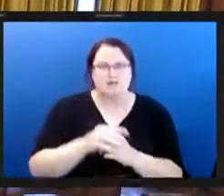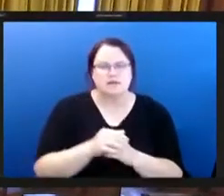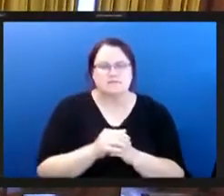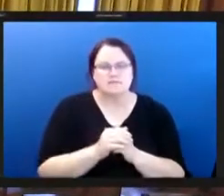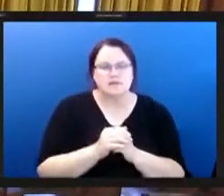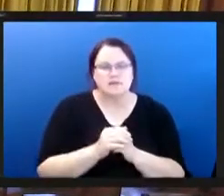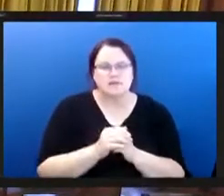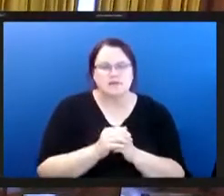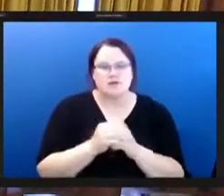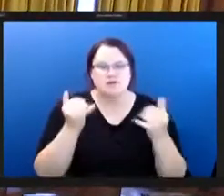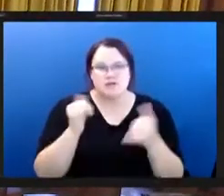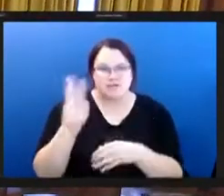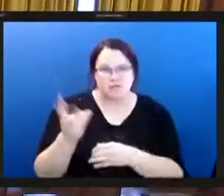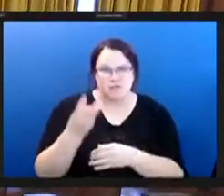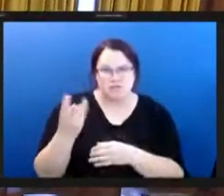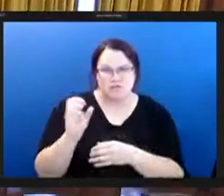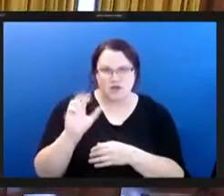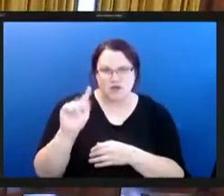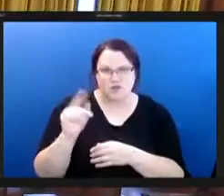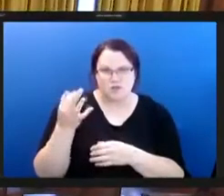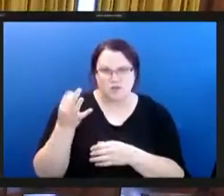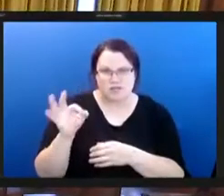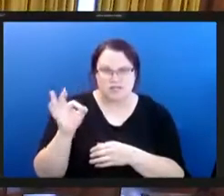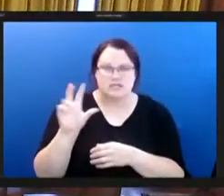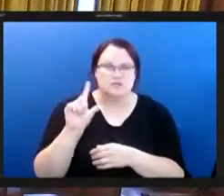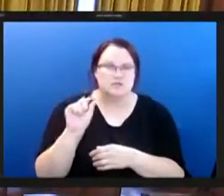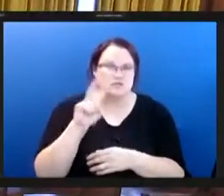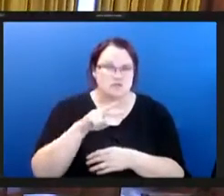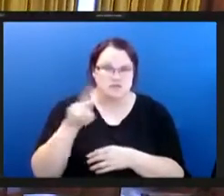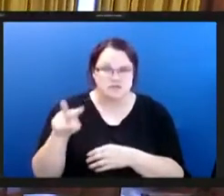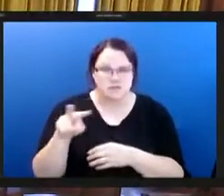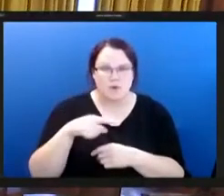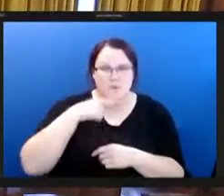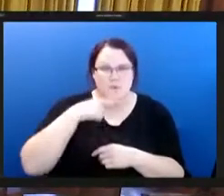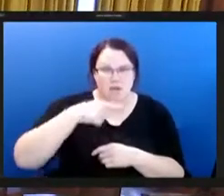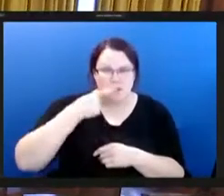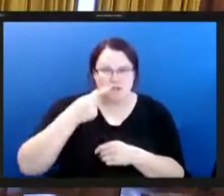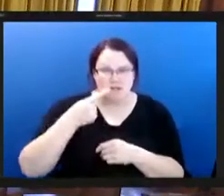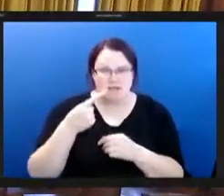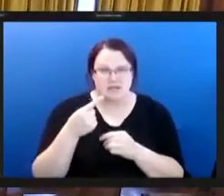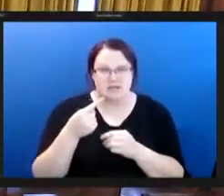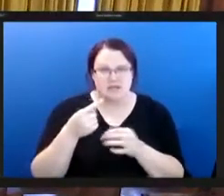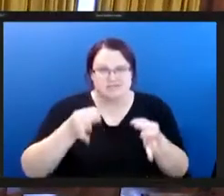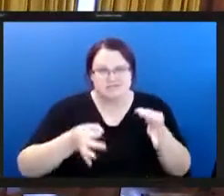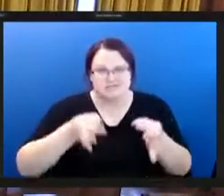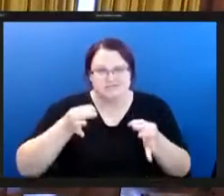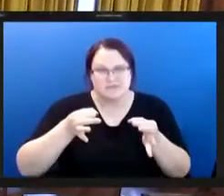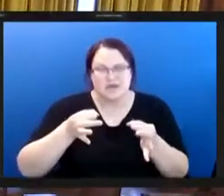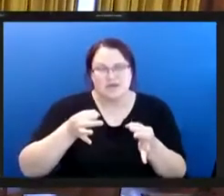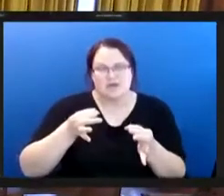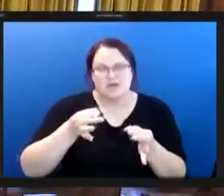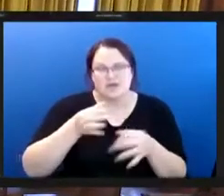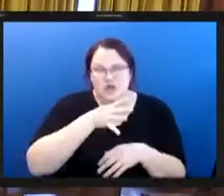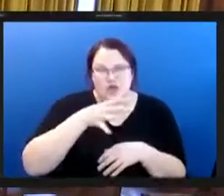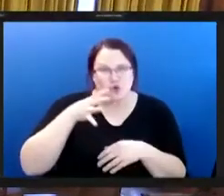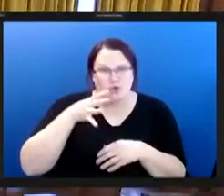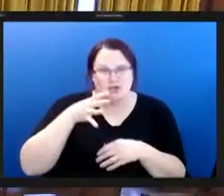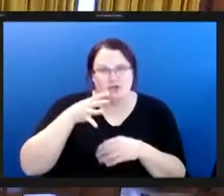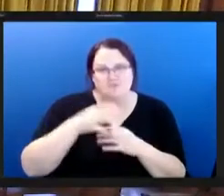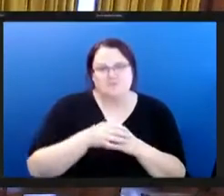19th 2022 and our public hearing is relative to urban agriculture and food equity